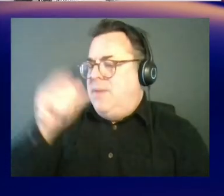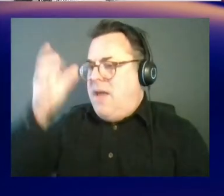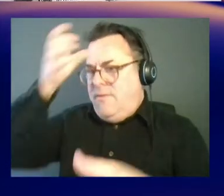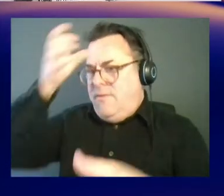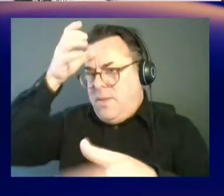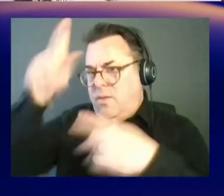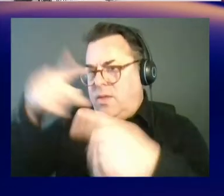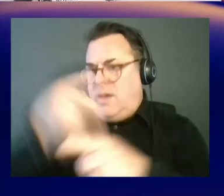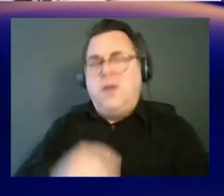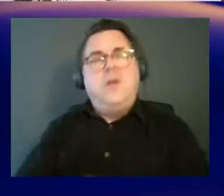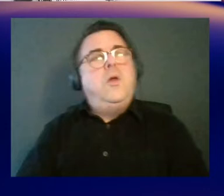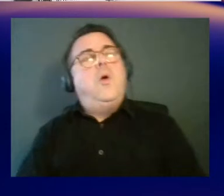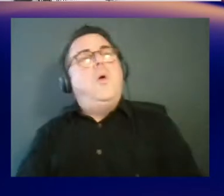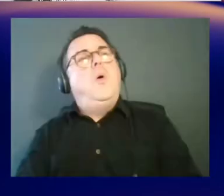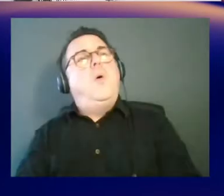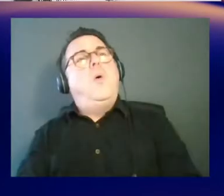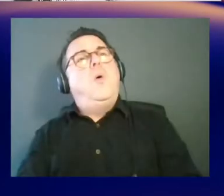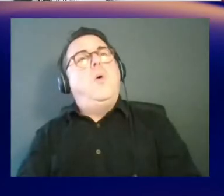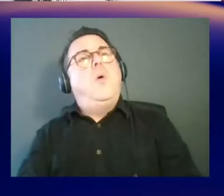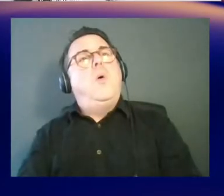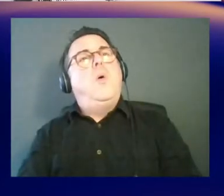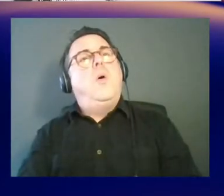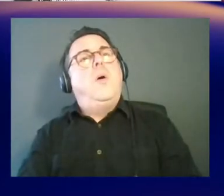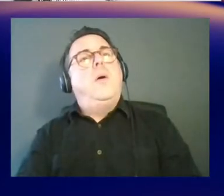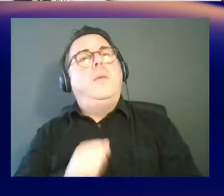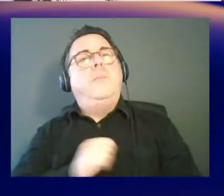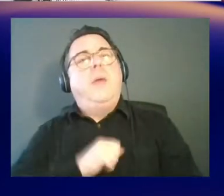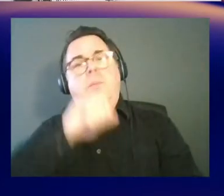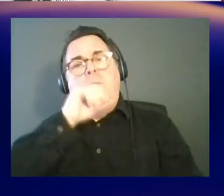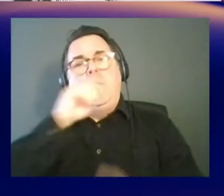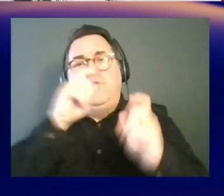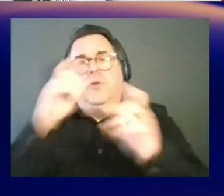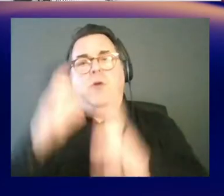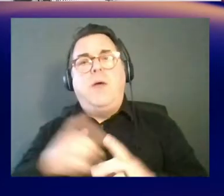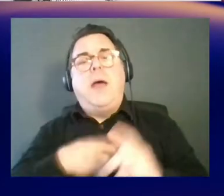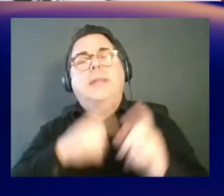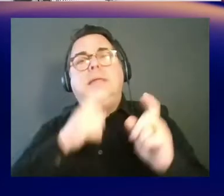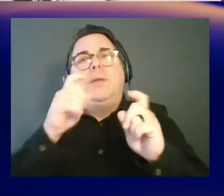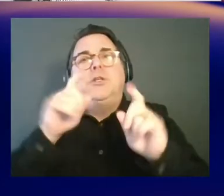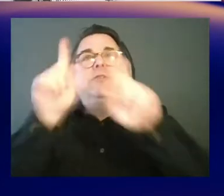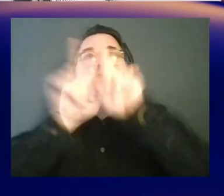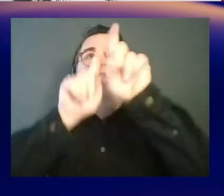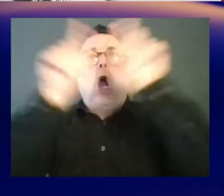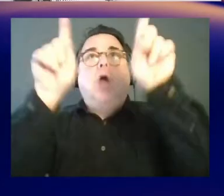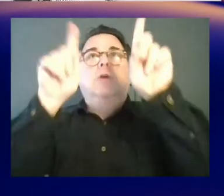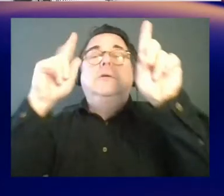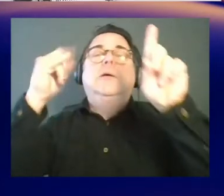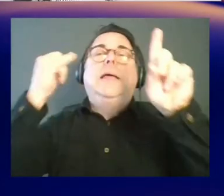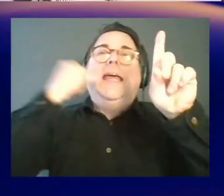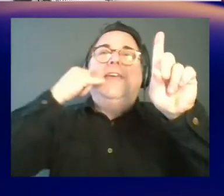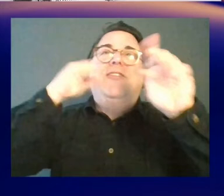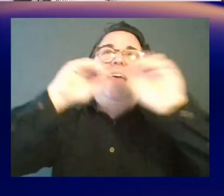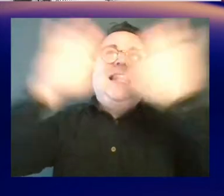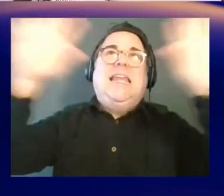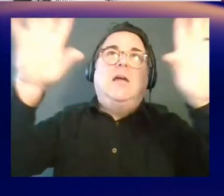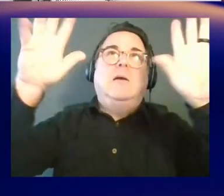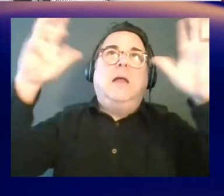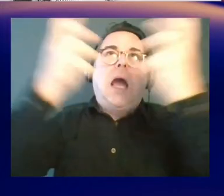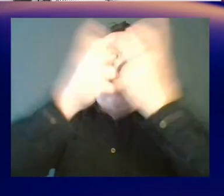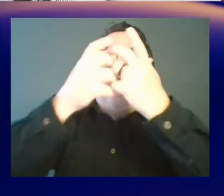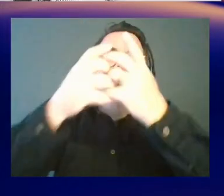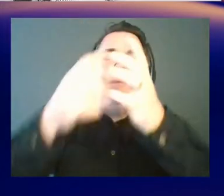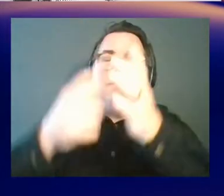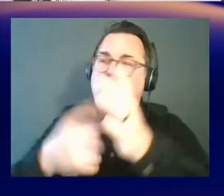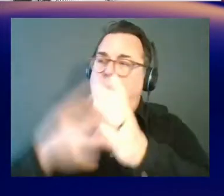No. Outside of work, I'm a photographer, and I do astrophotography when the skies are clear in Seattle, which is like one night a year. So,